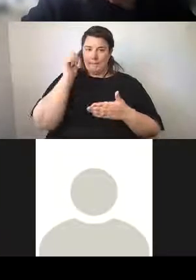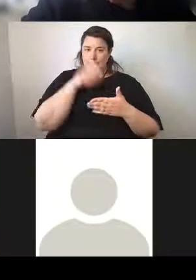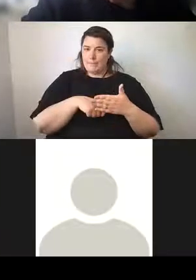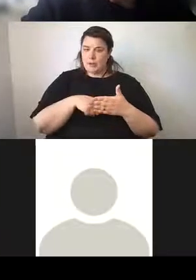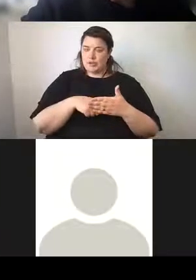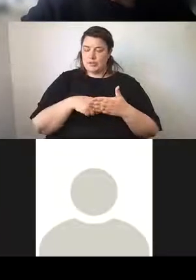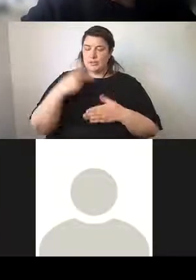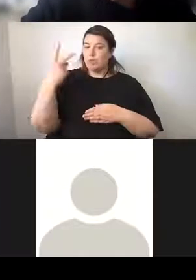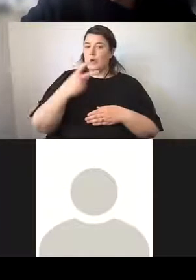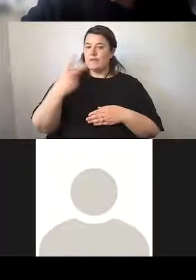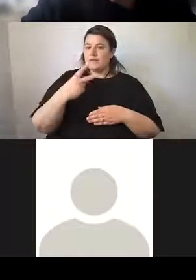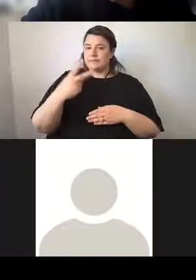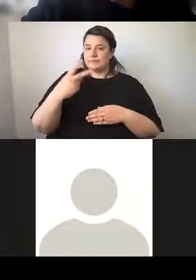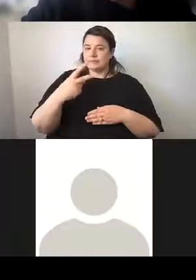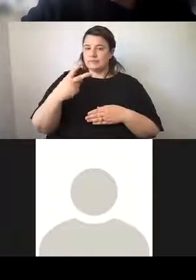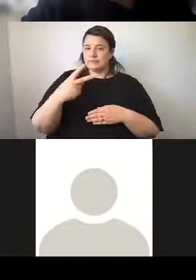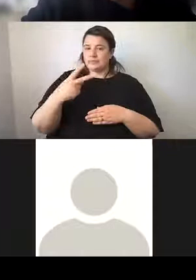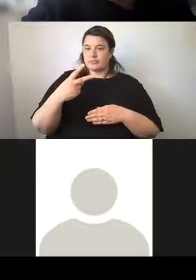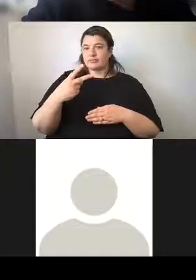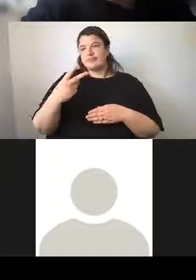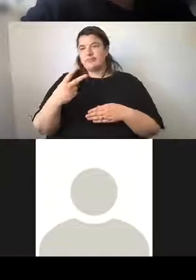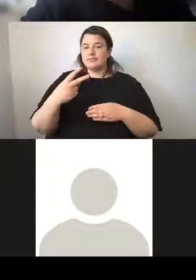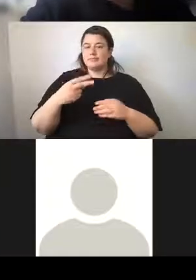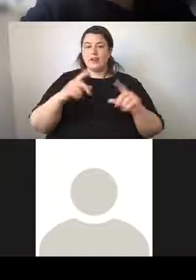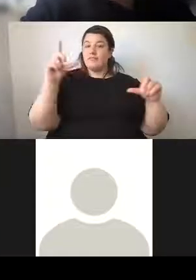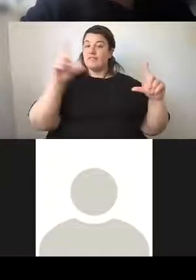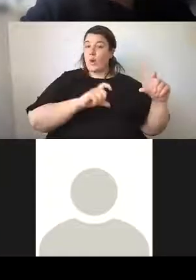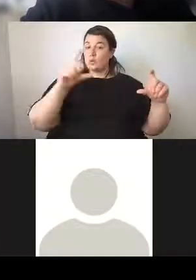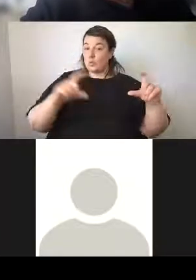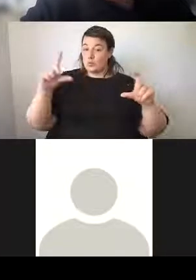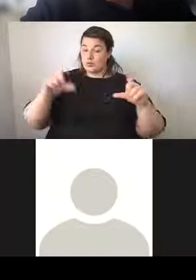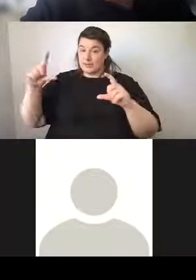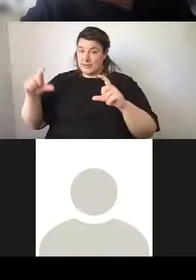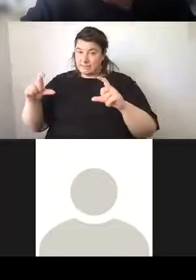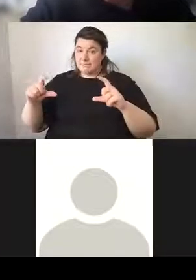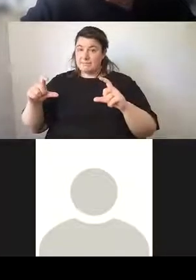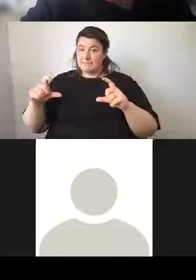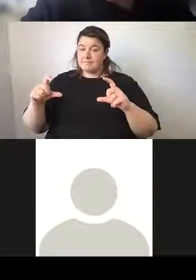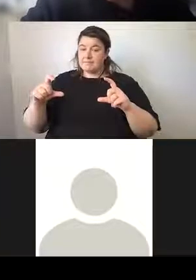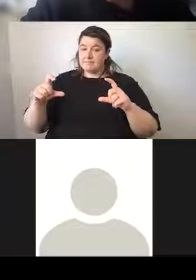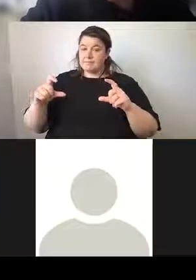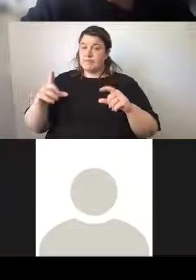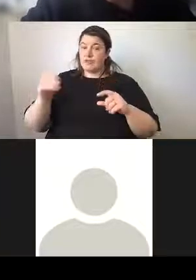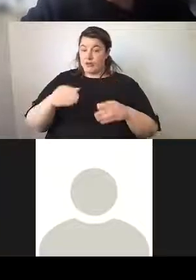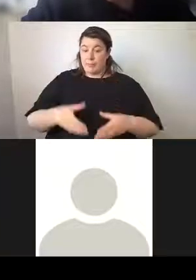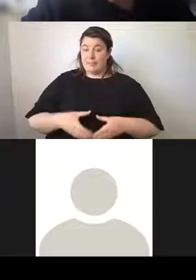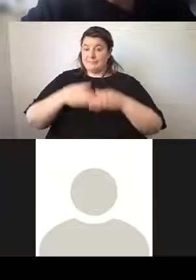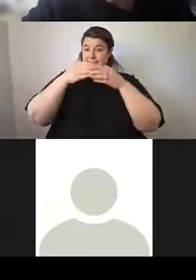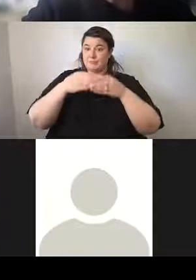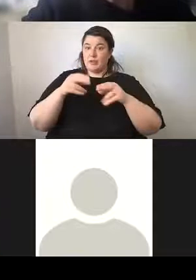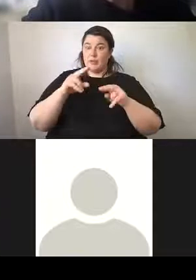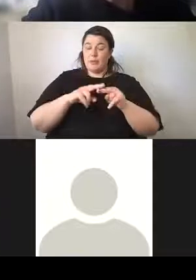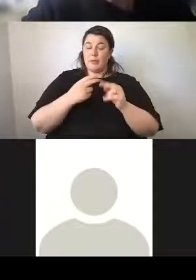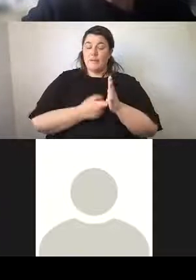12 panorama, or they were sort of still photographs, which had been taken from the clock tower by Francis